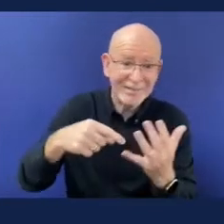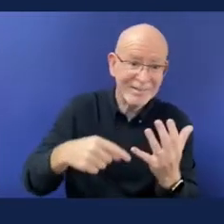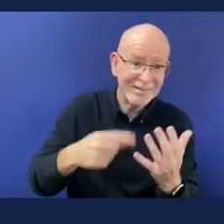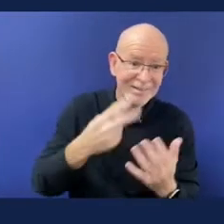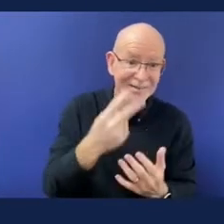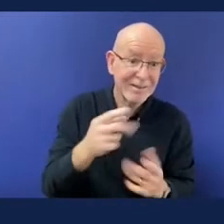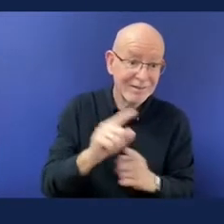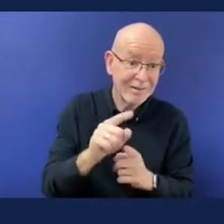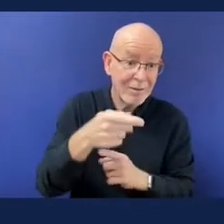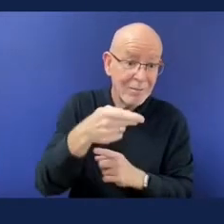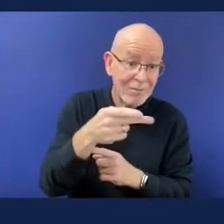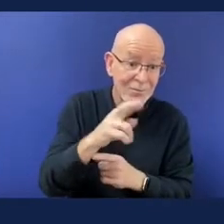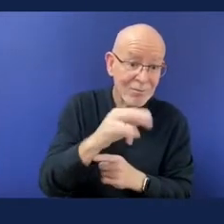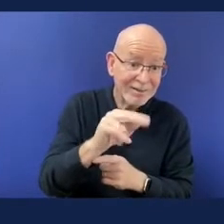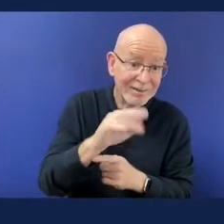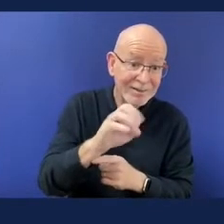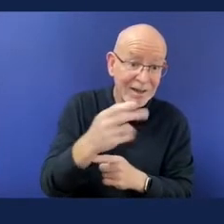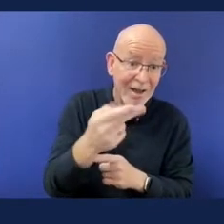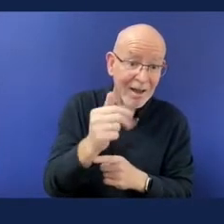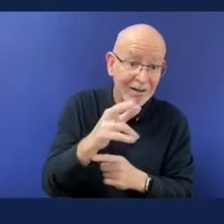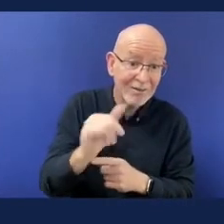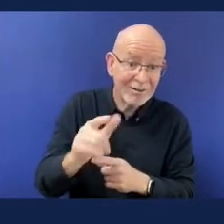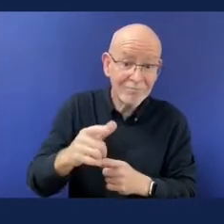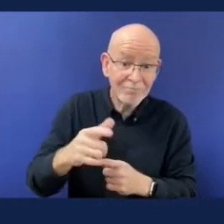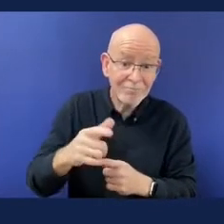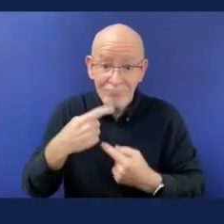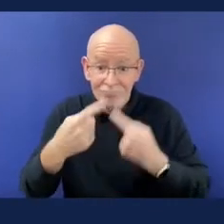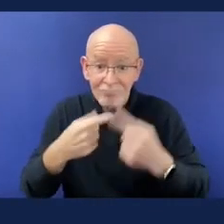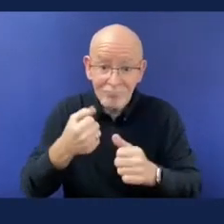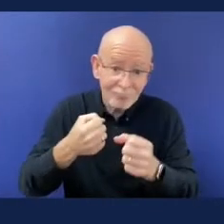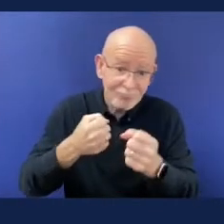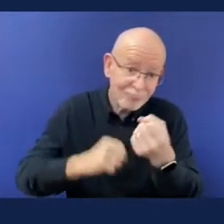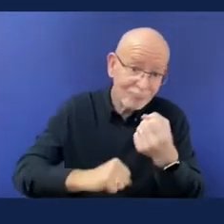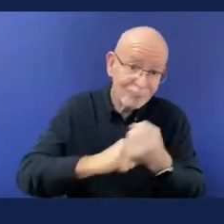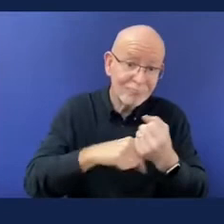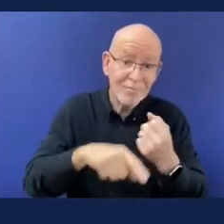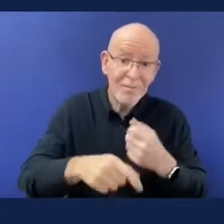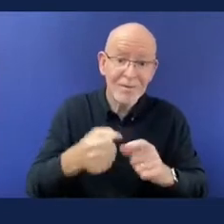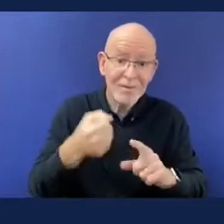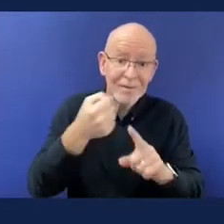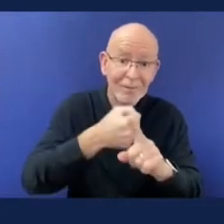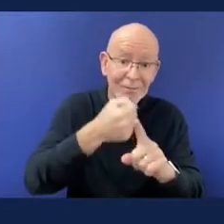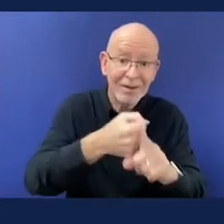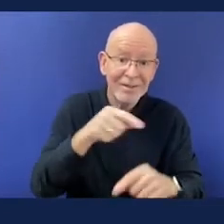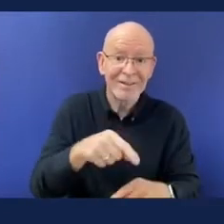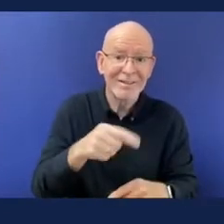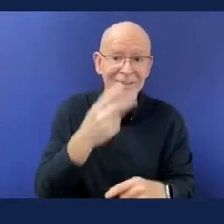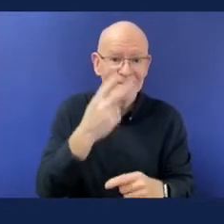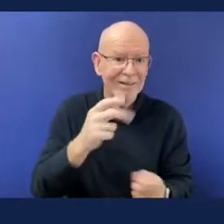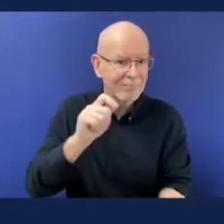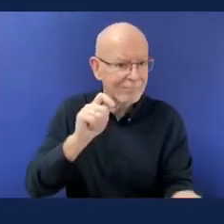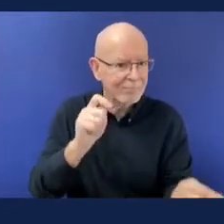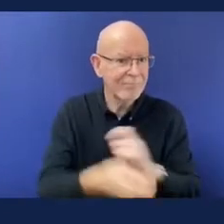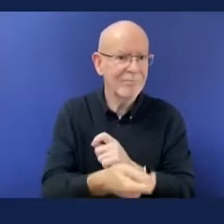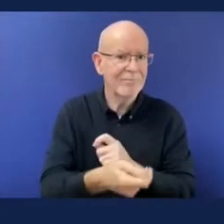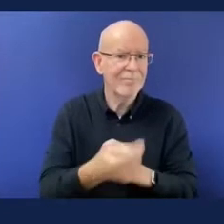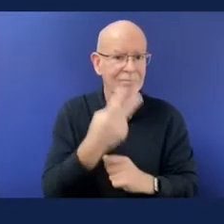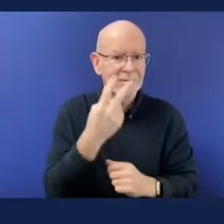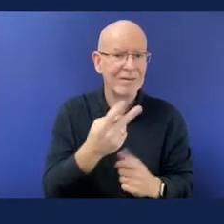sharing about this campaign on social media which was which helped spread the message around the launch if we go on to the next slide